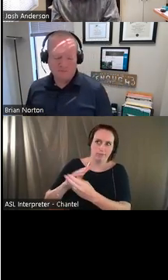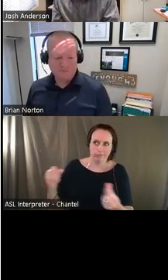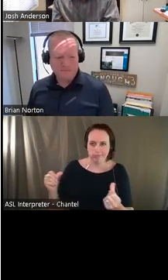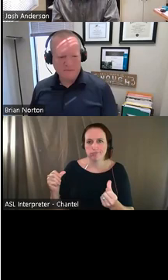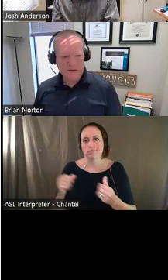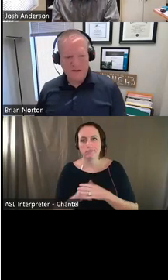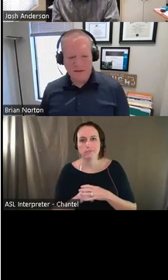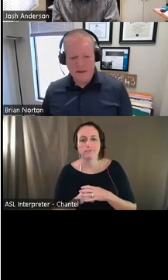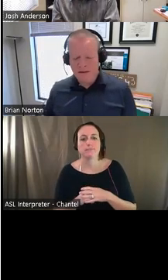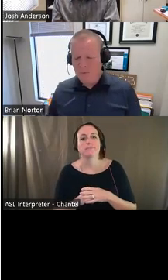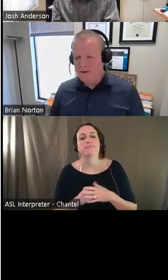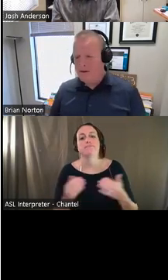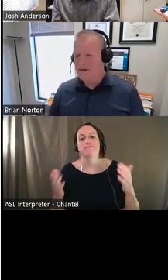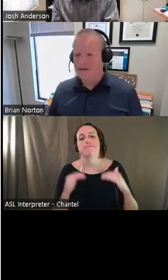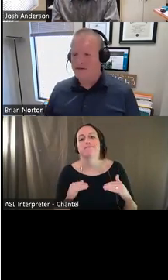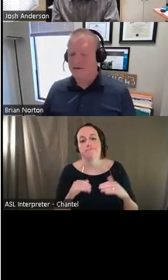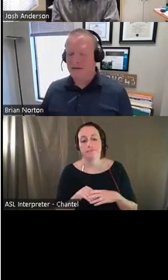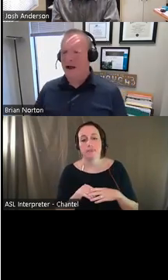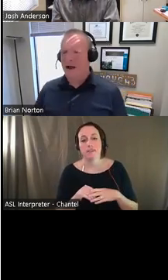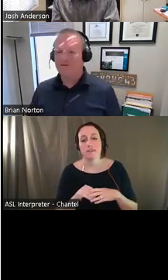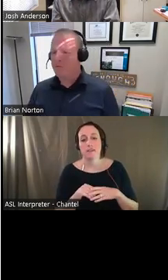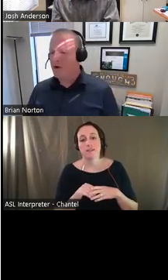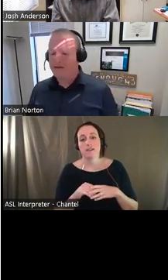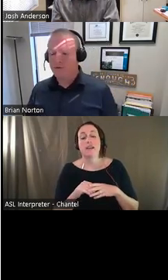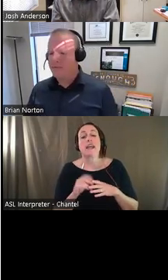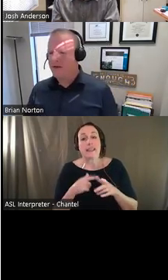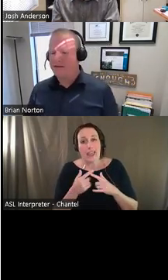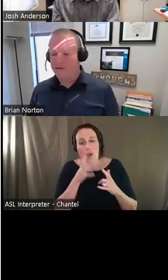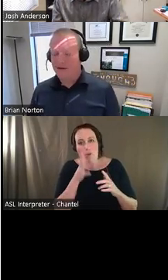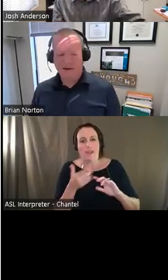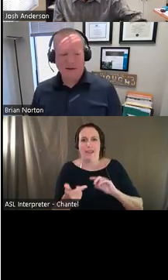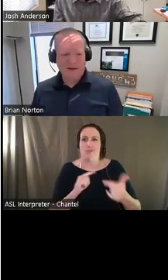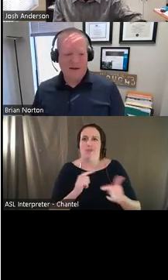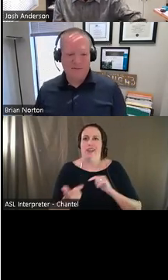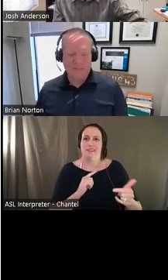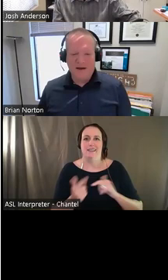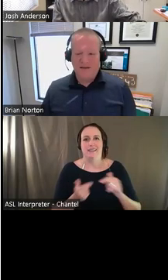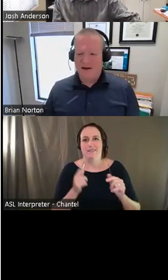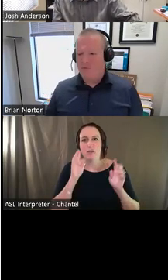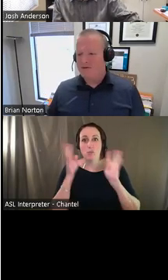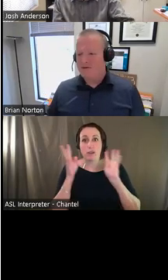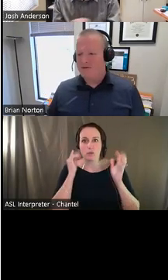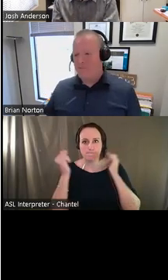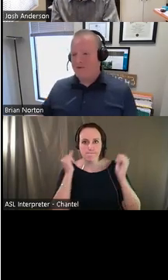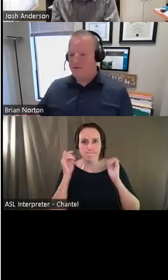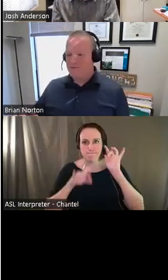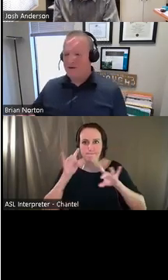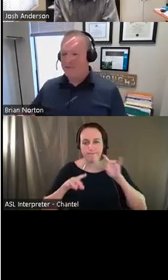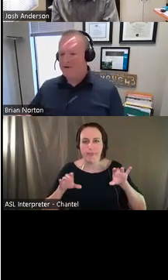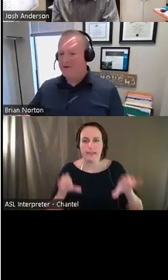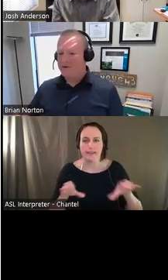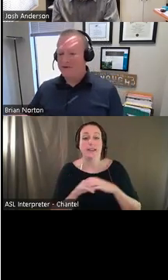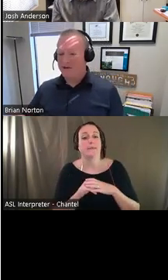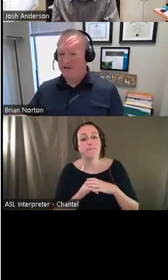those. And then we're going to get into this interactive brainstorming activity. A lot of most of the time we do this,